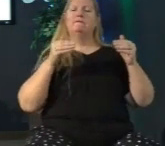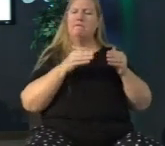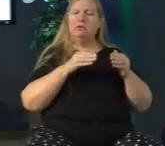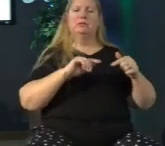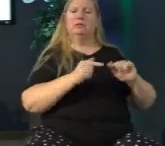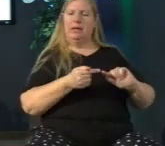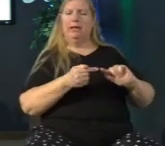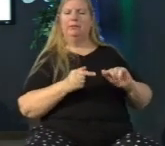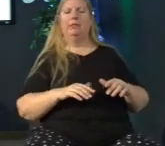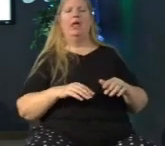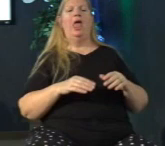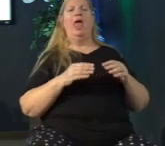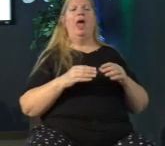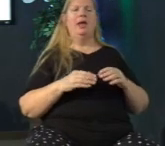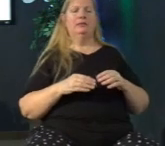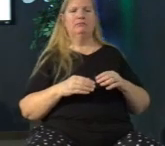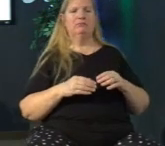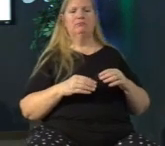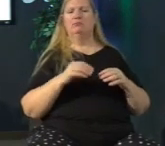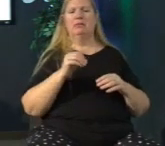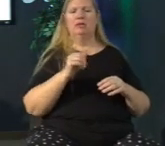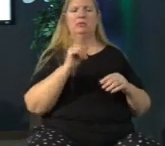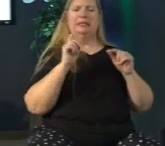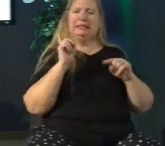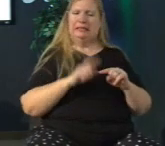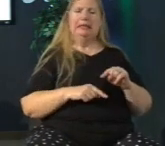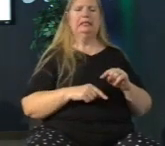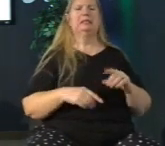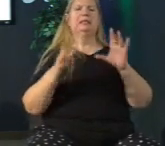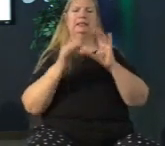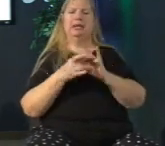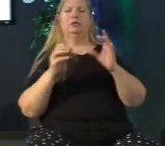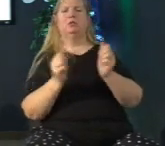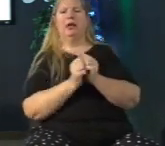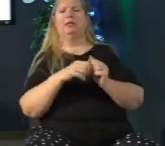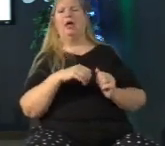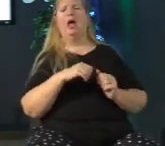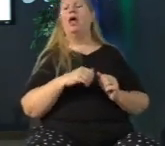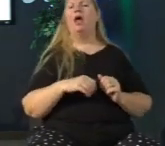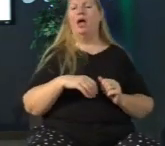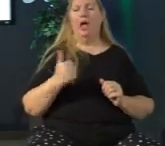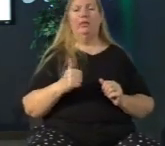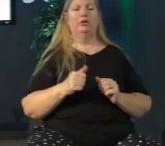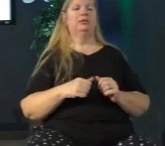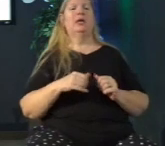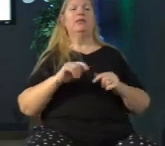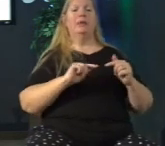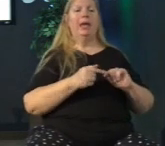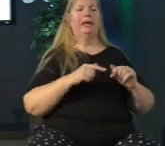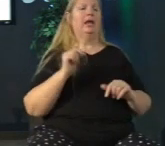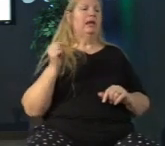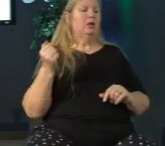the less engaging we can be we have to step out we have to engage we have to claim